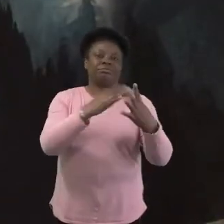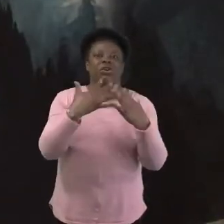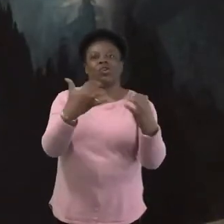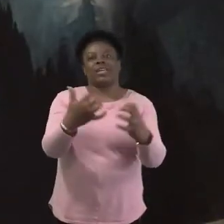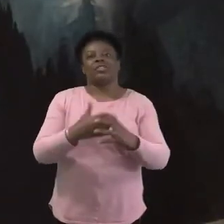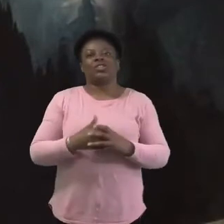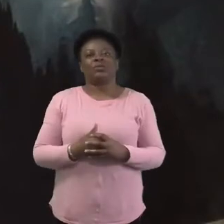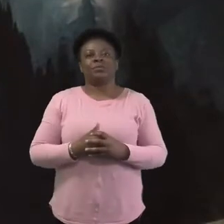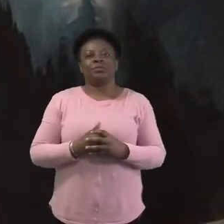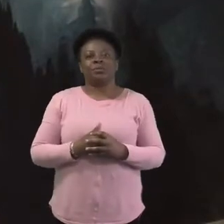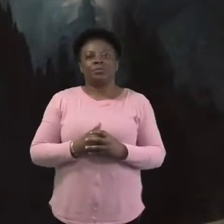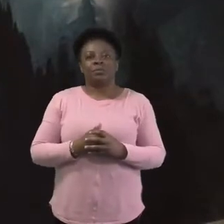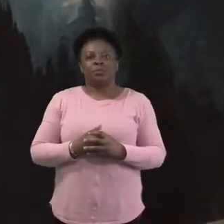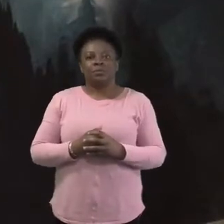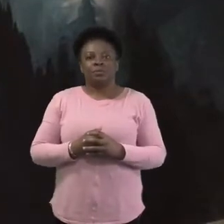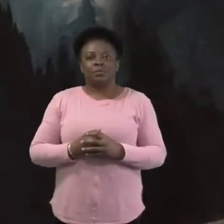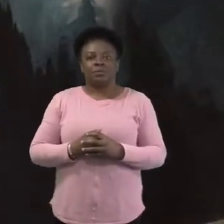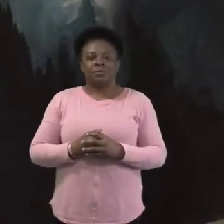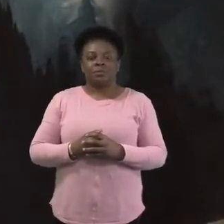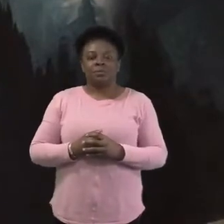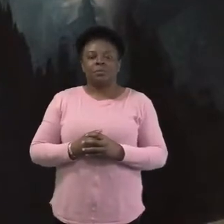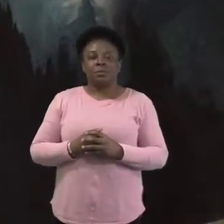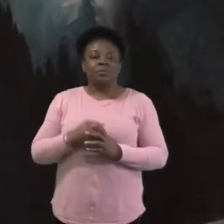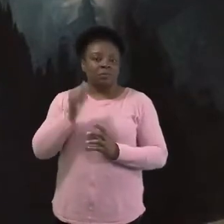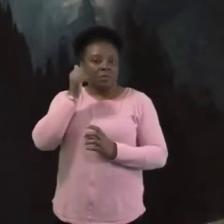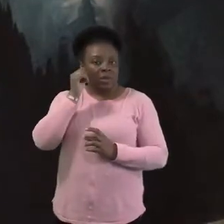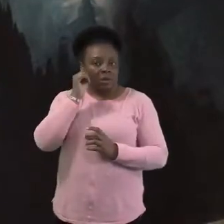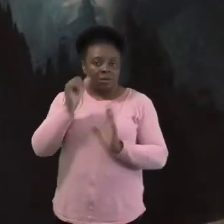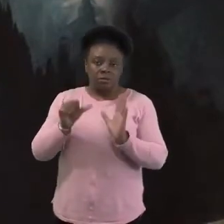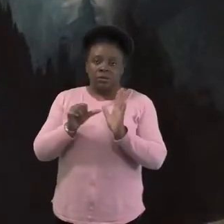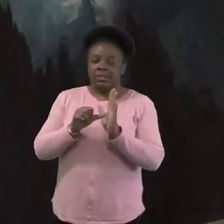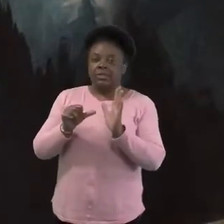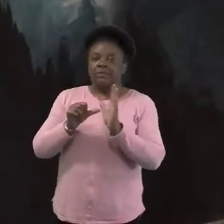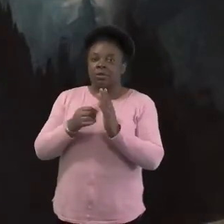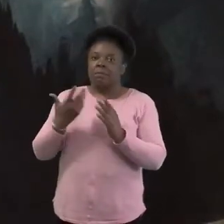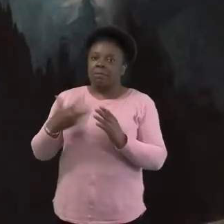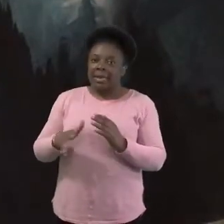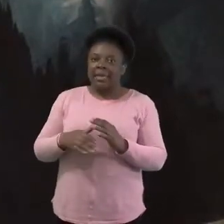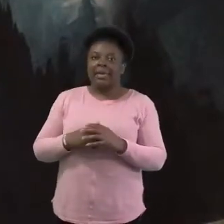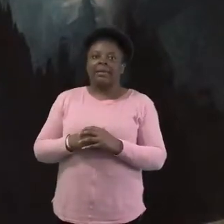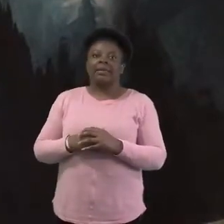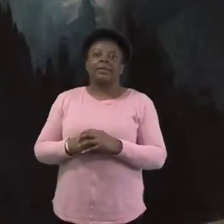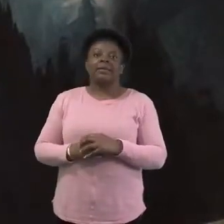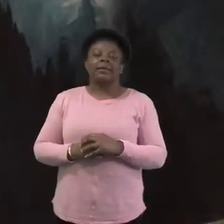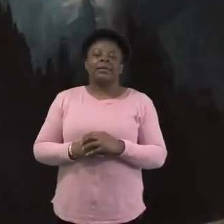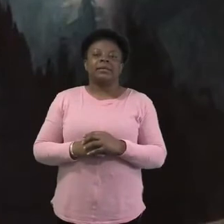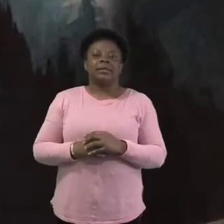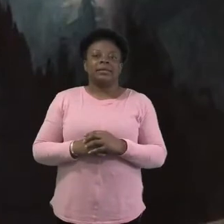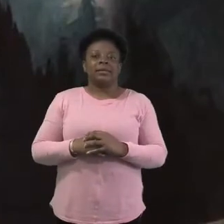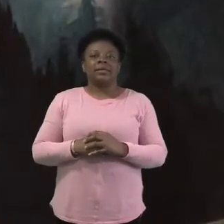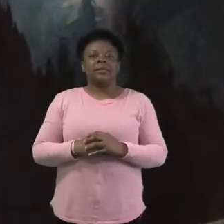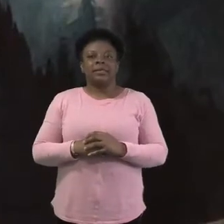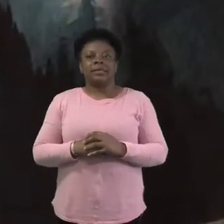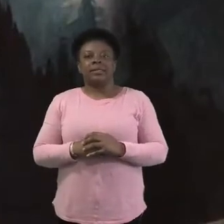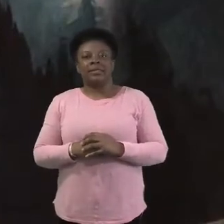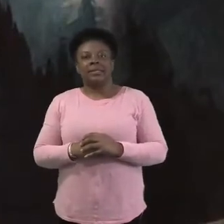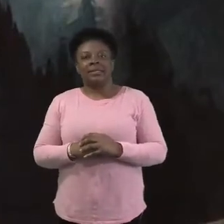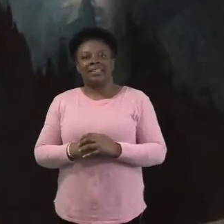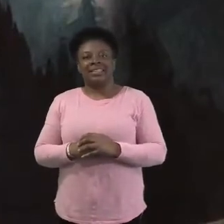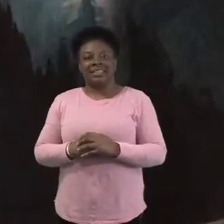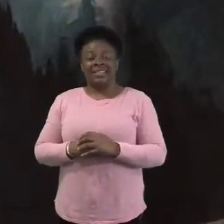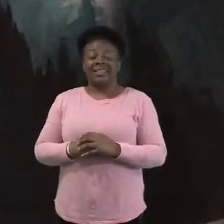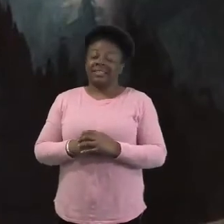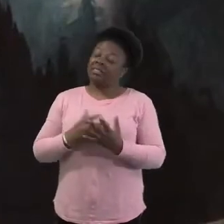quickly solved, uh, I think that, um, for me, uh, was posed with a lot of more,